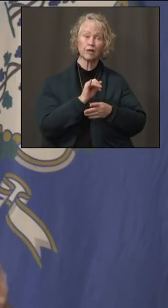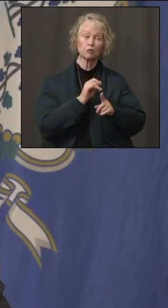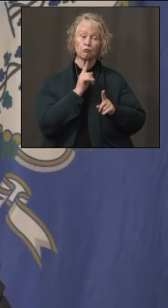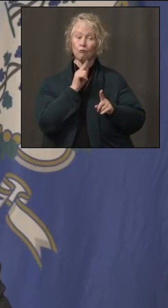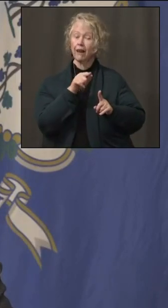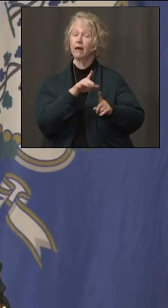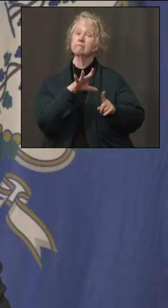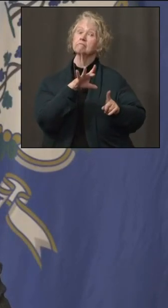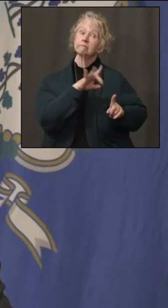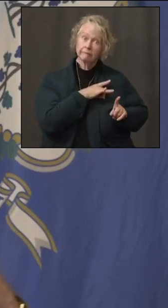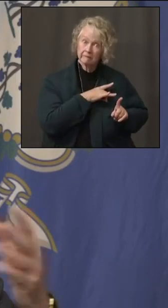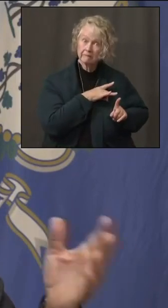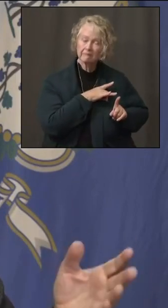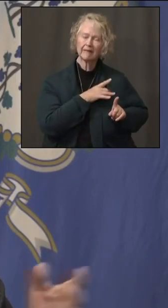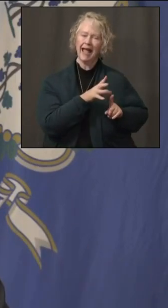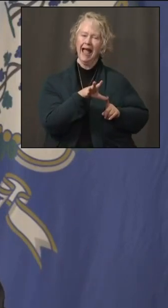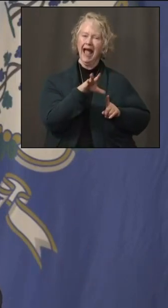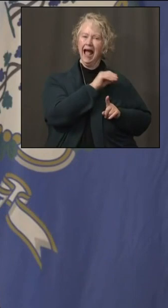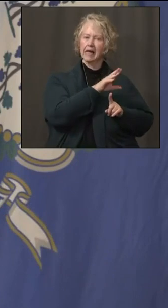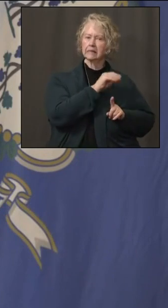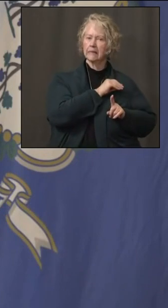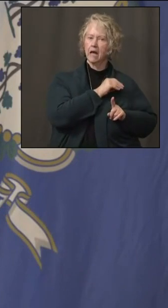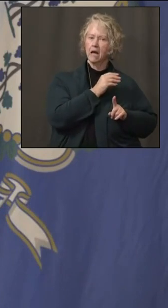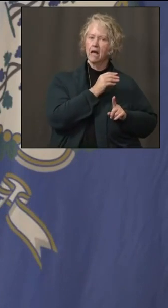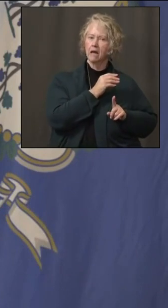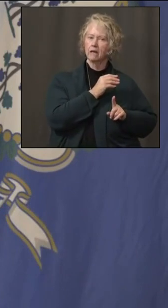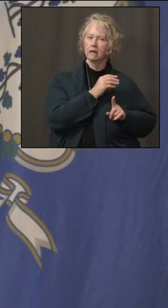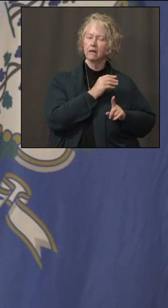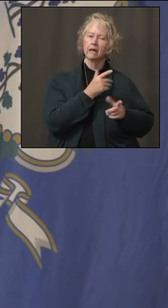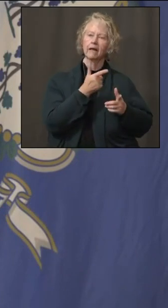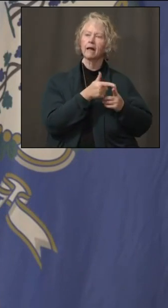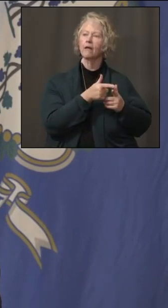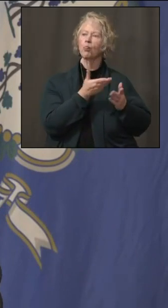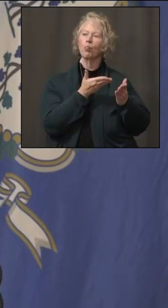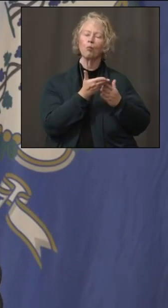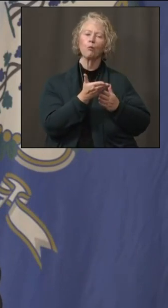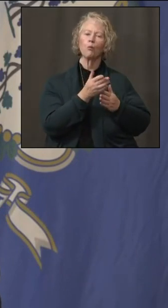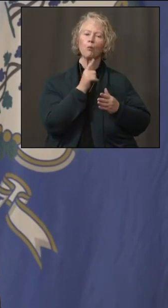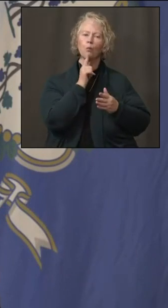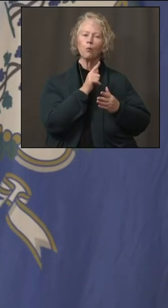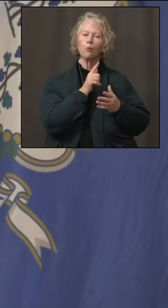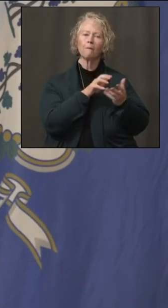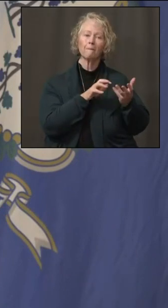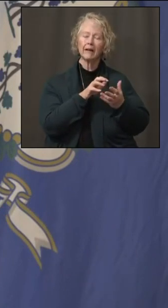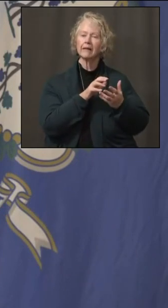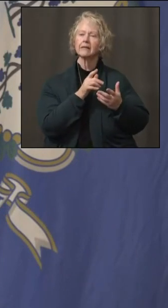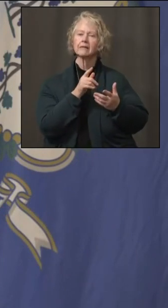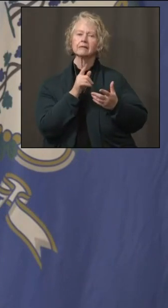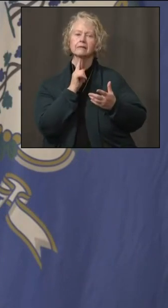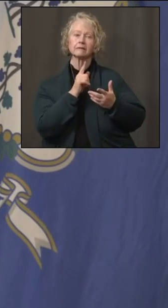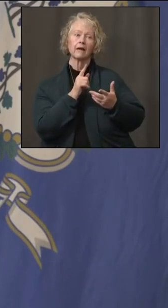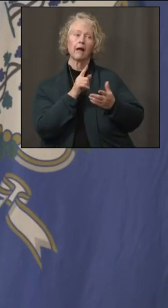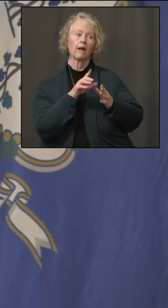outside of the classroom, maybe the hybrid or the remote learners. But any of you want to add to that?